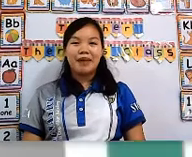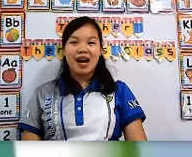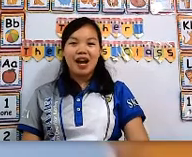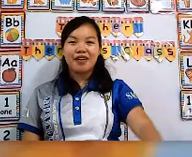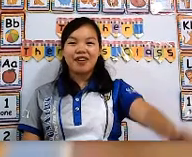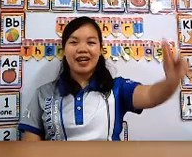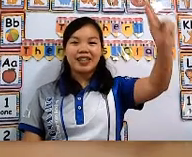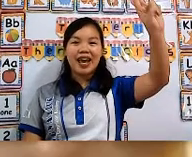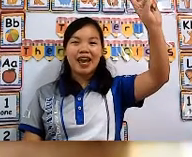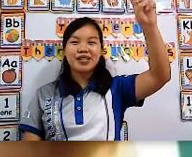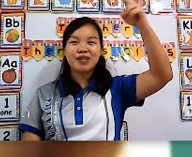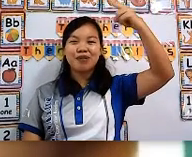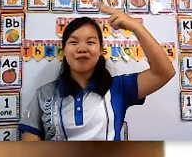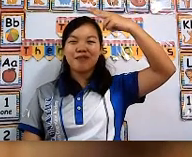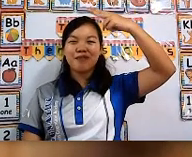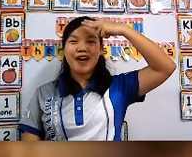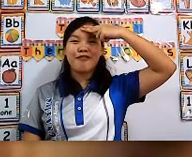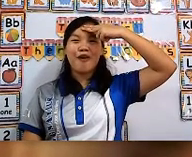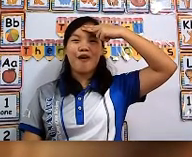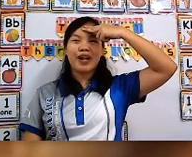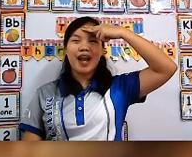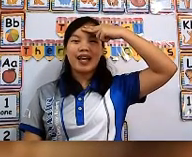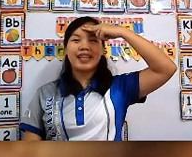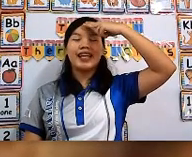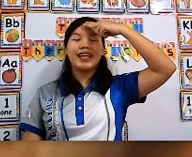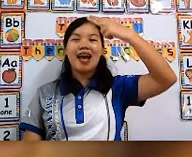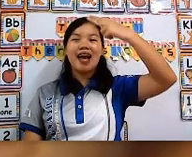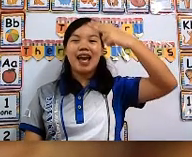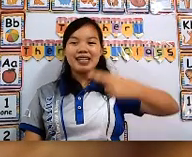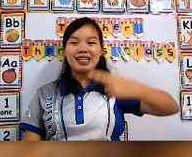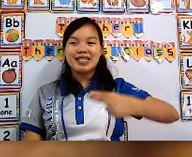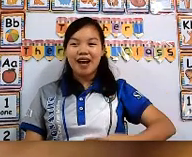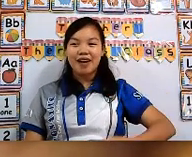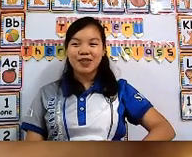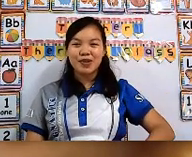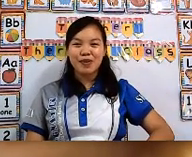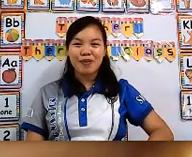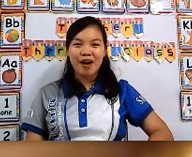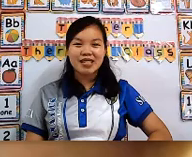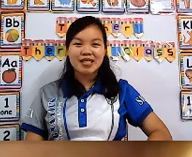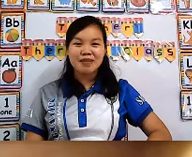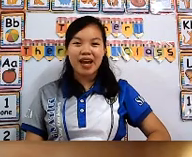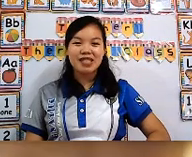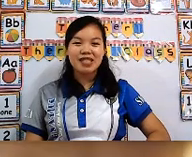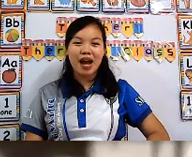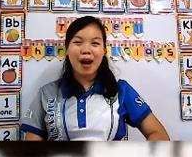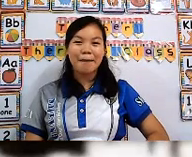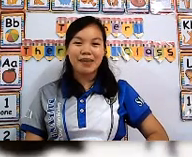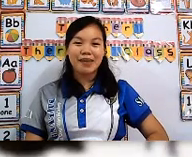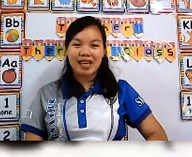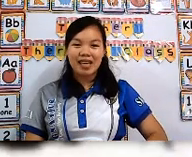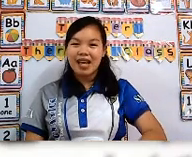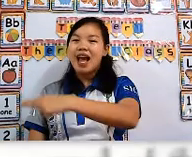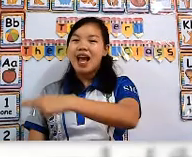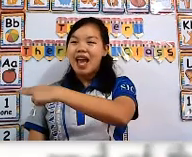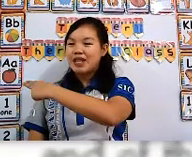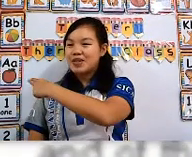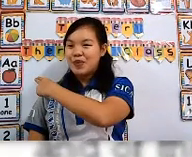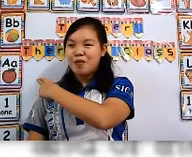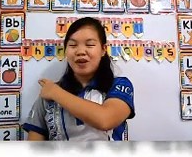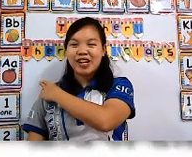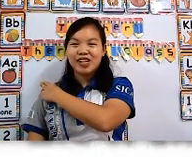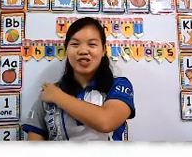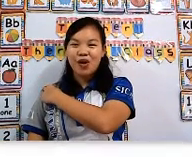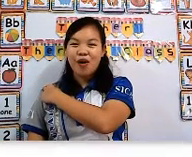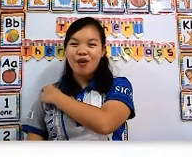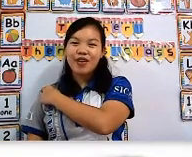I like him to my forehead Then down towards my tummy Then